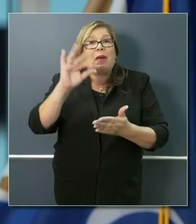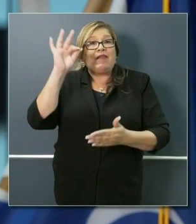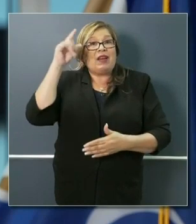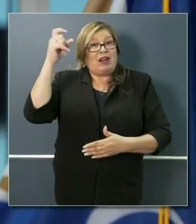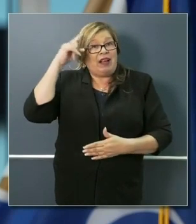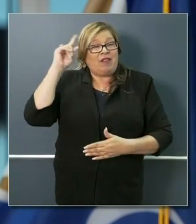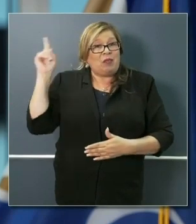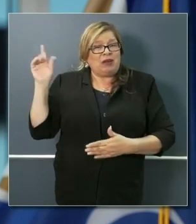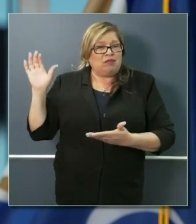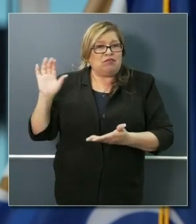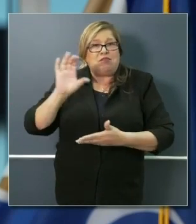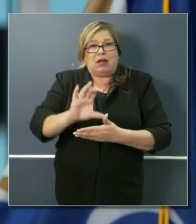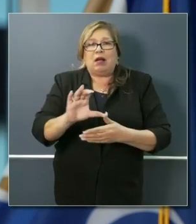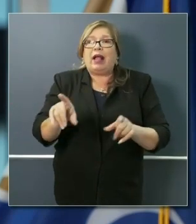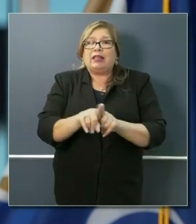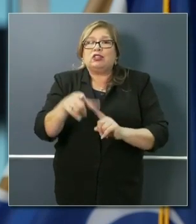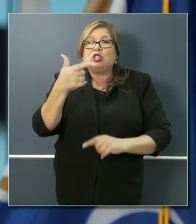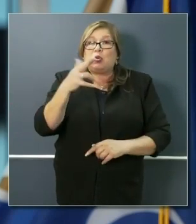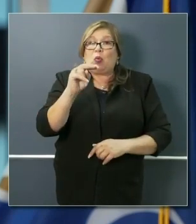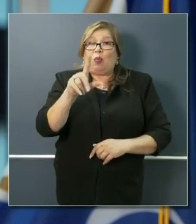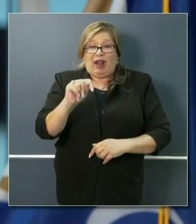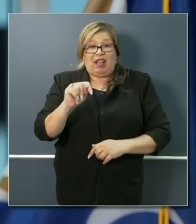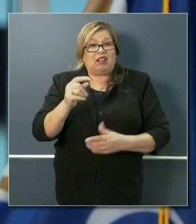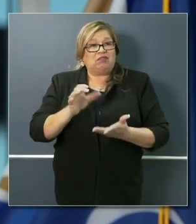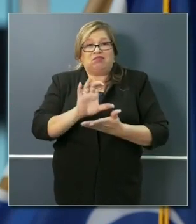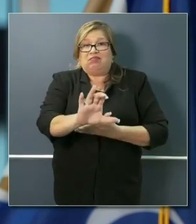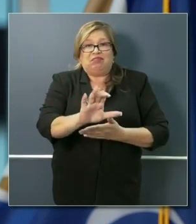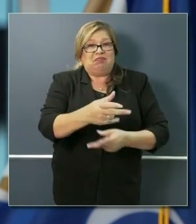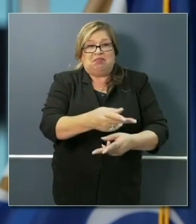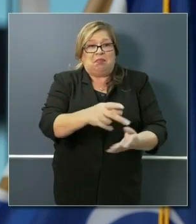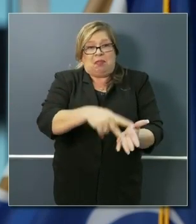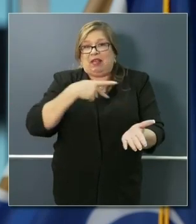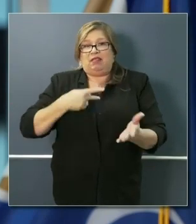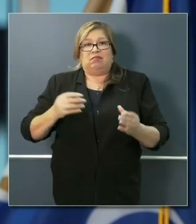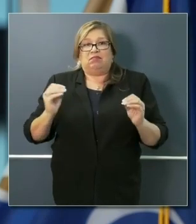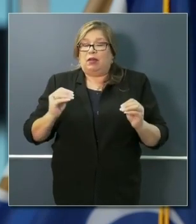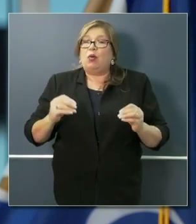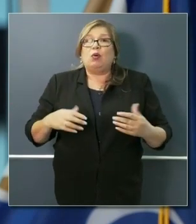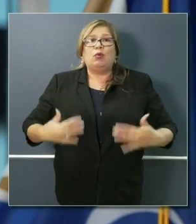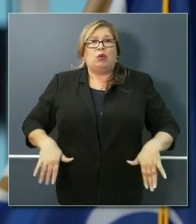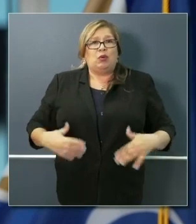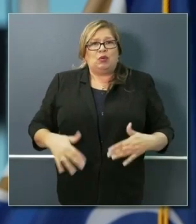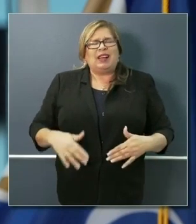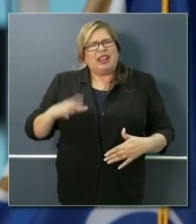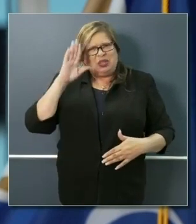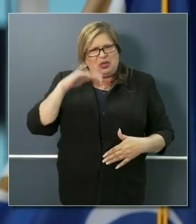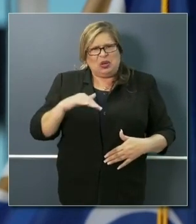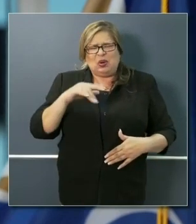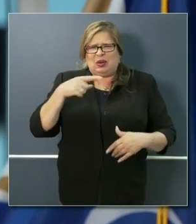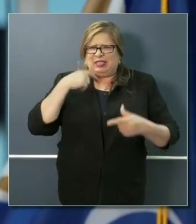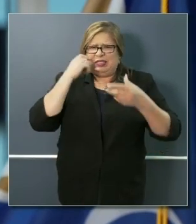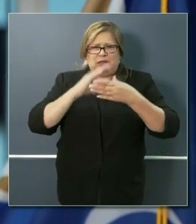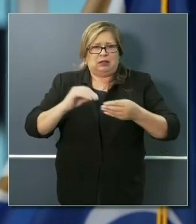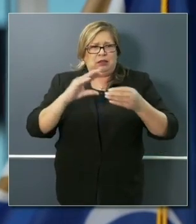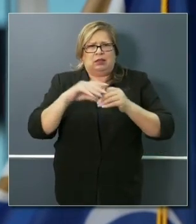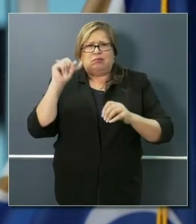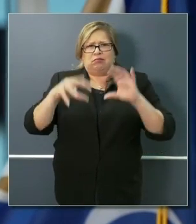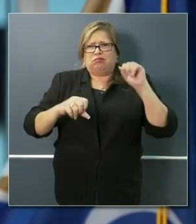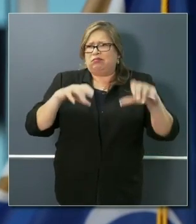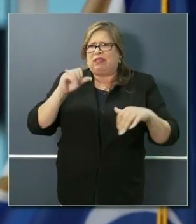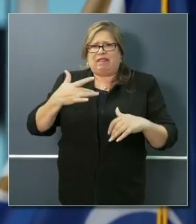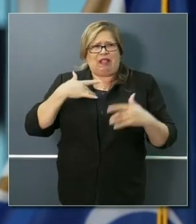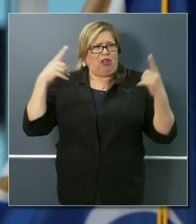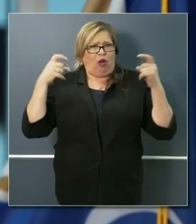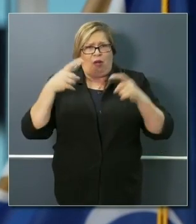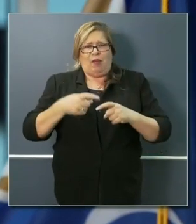federal government as a grant on the other side. This all may sound very complicated. In many respects, it is. We